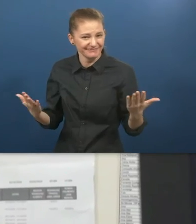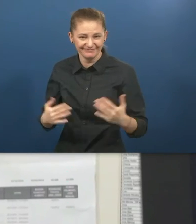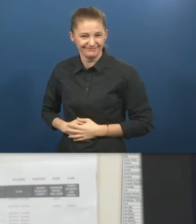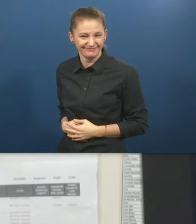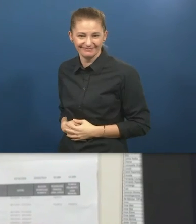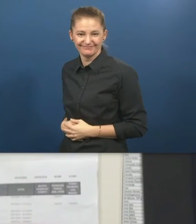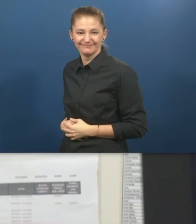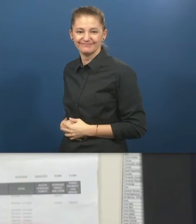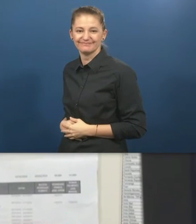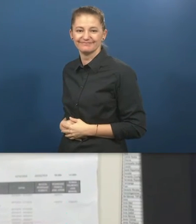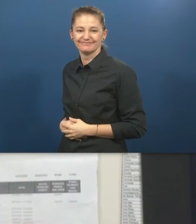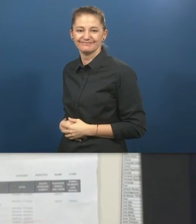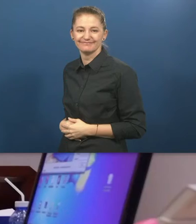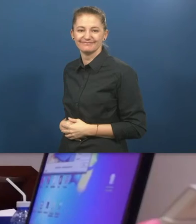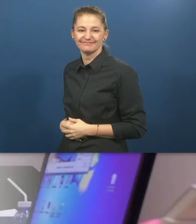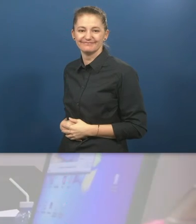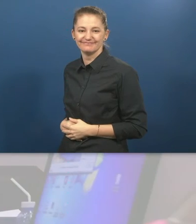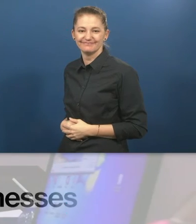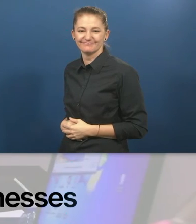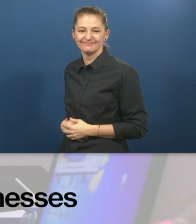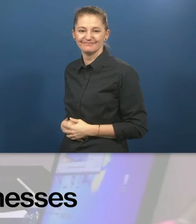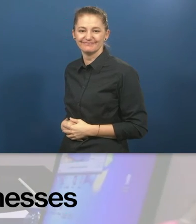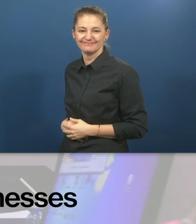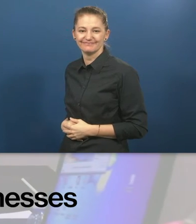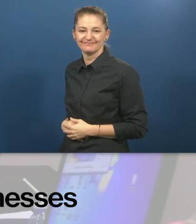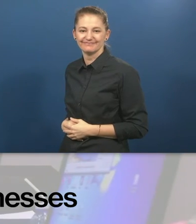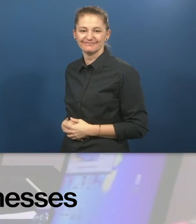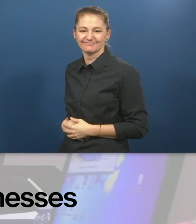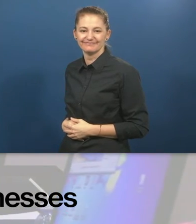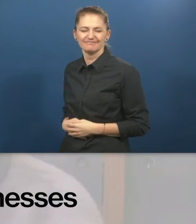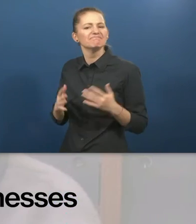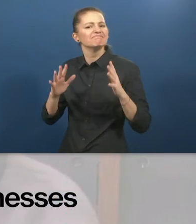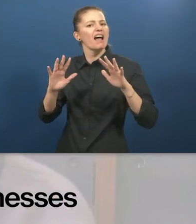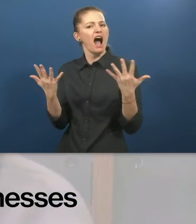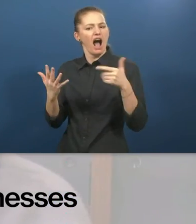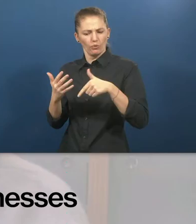without any difficulty. How does making businesses inclusive work?